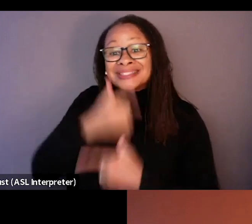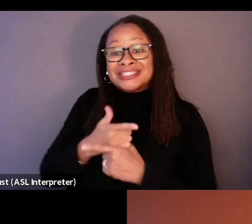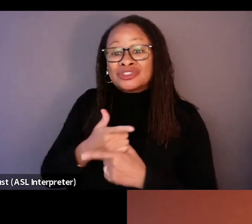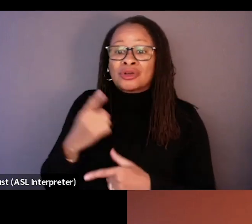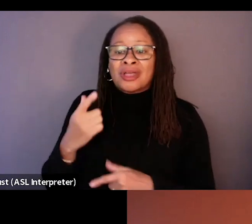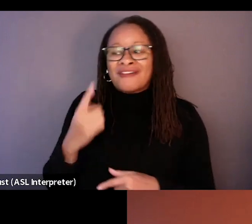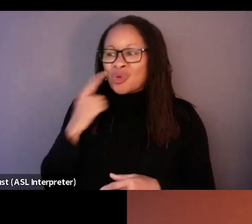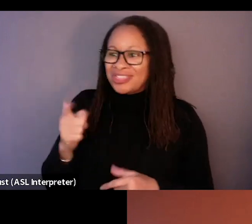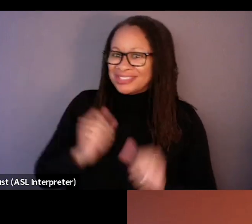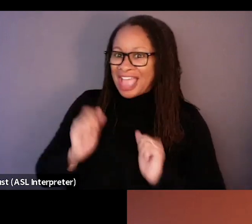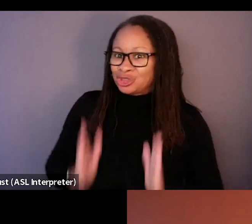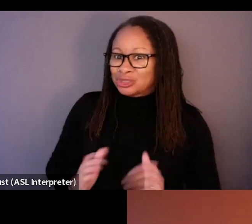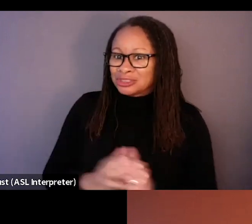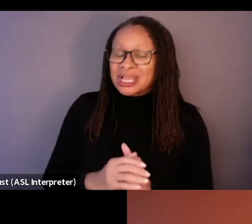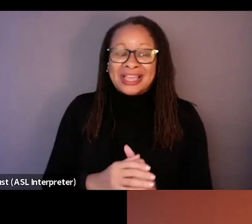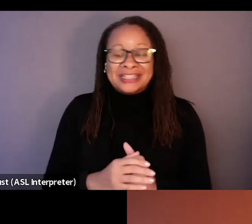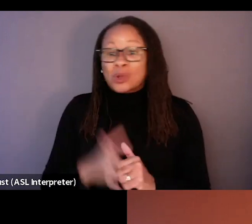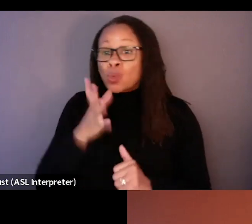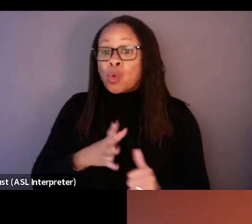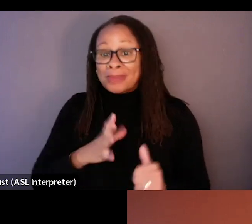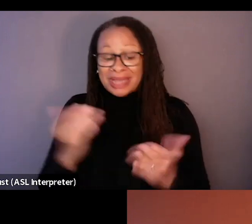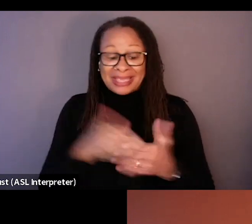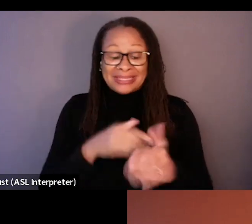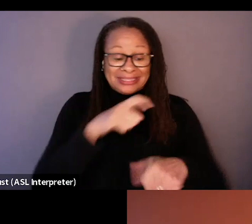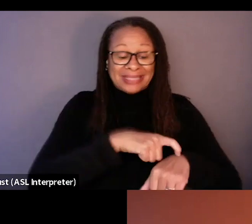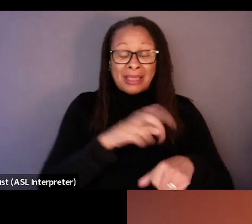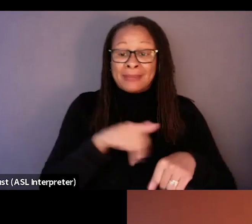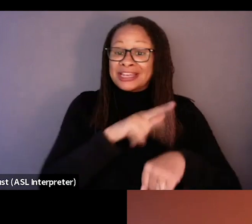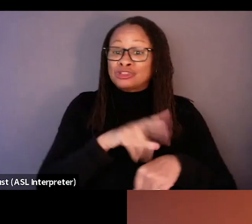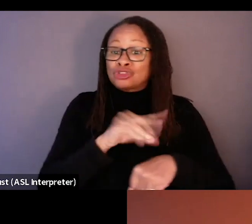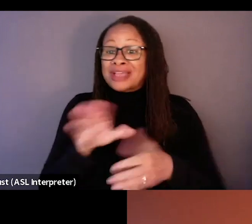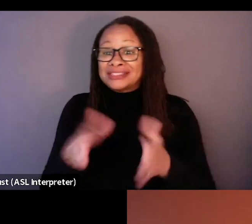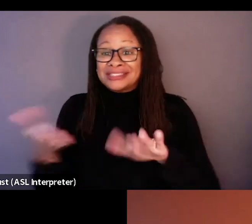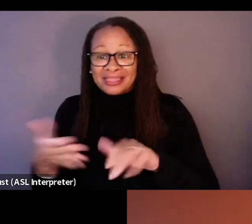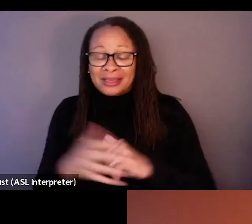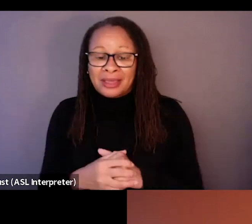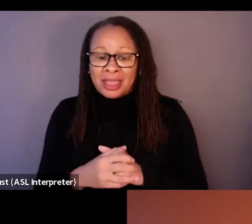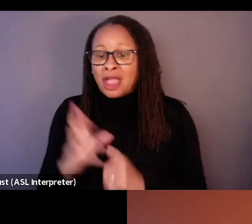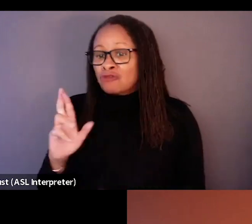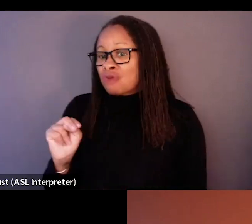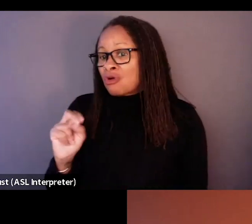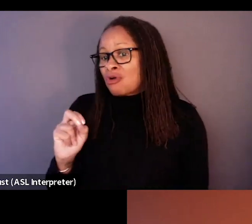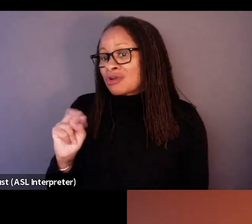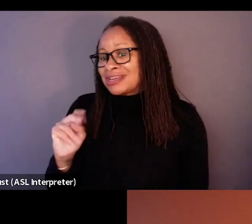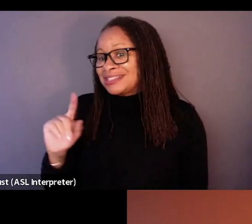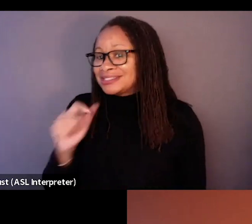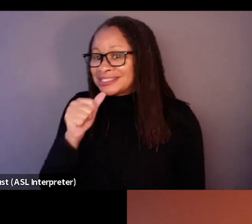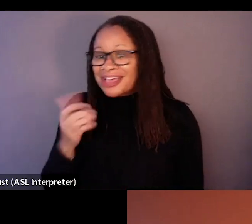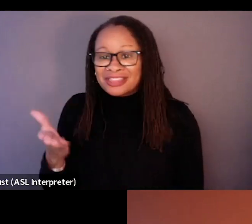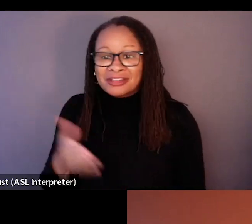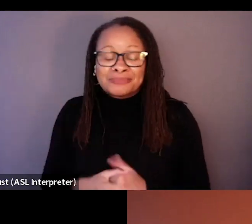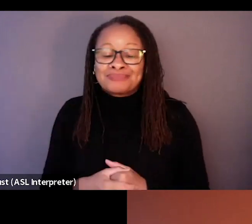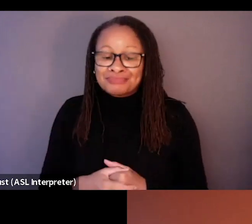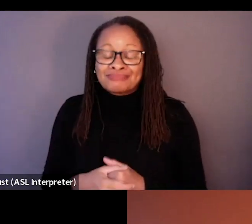against time, nature, and death. And, um, and you know, Ronit was not there. Uh, so I said, I will,